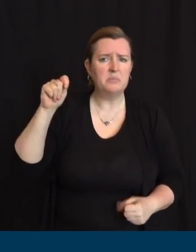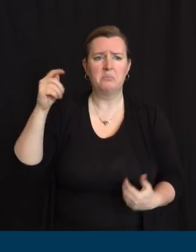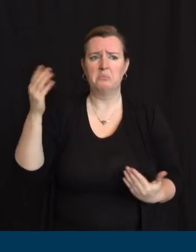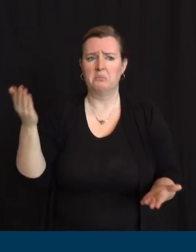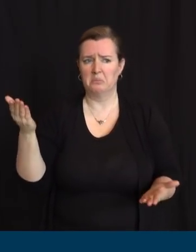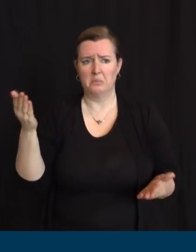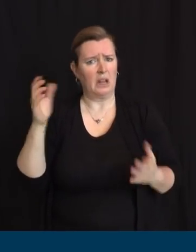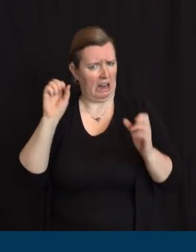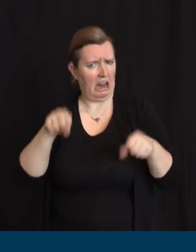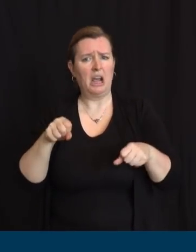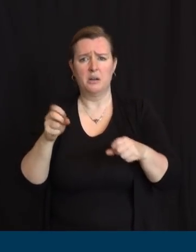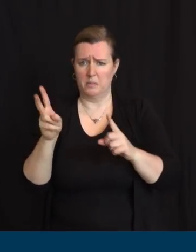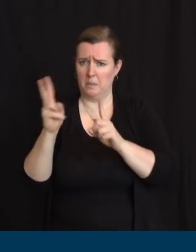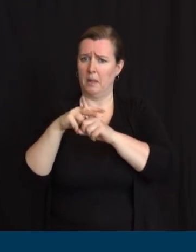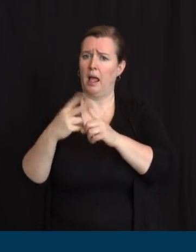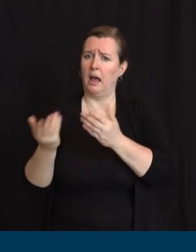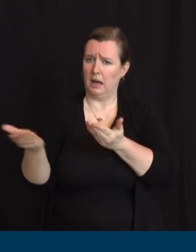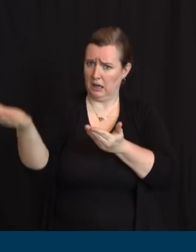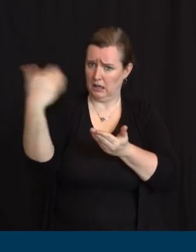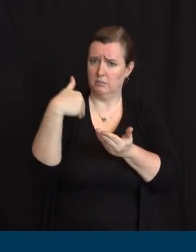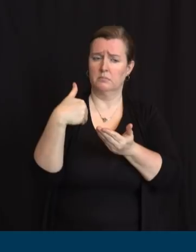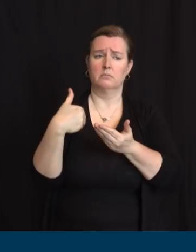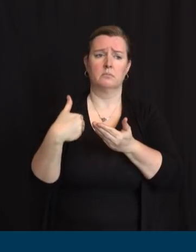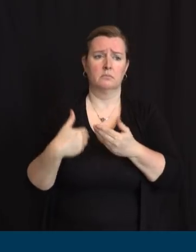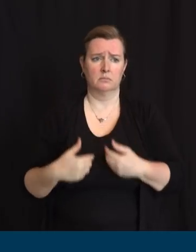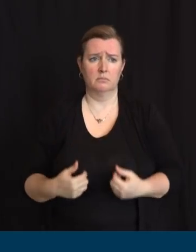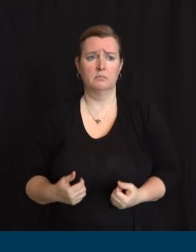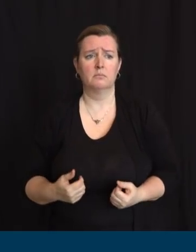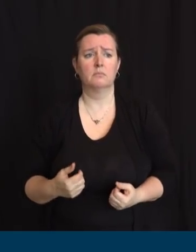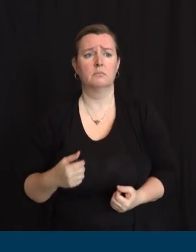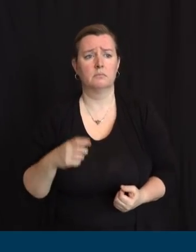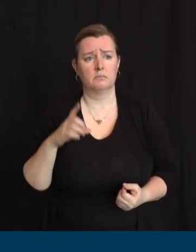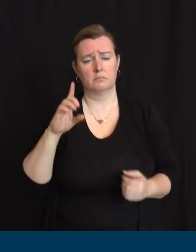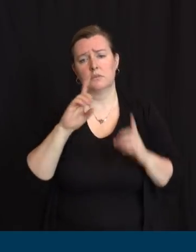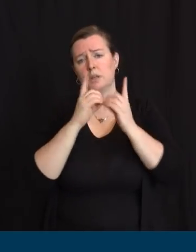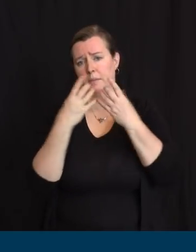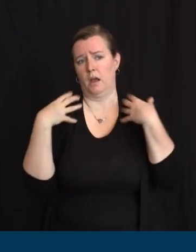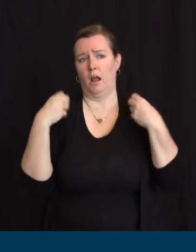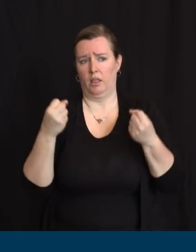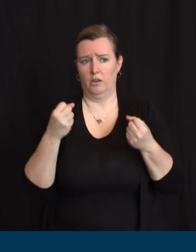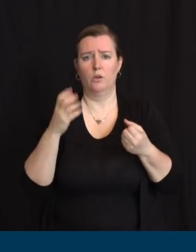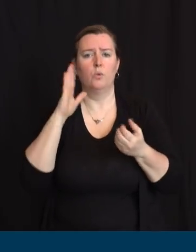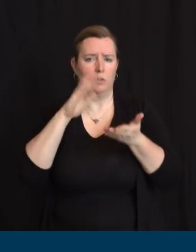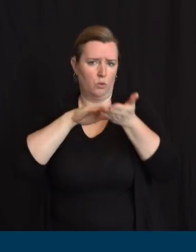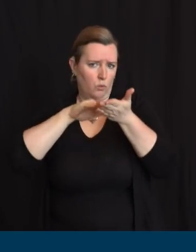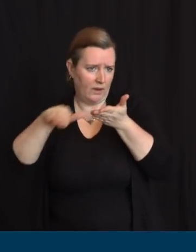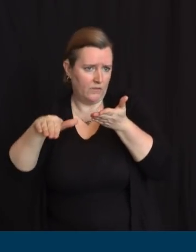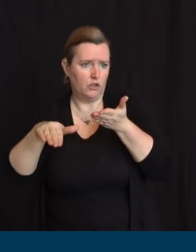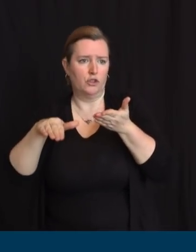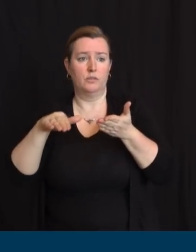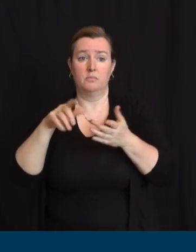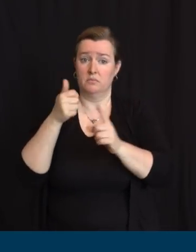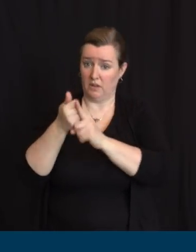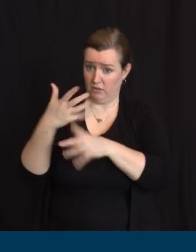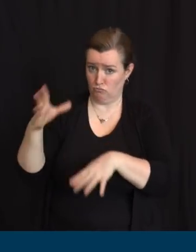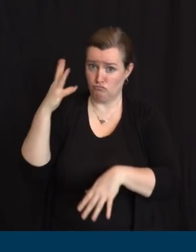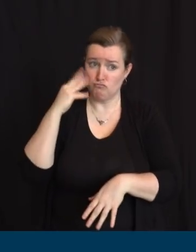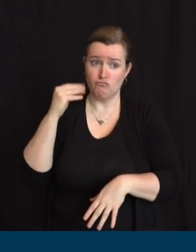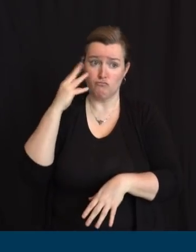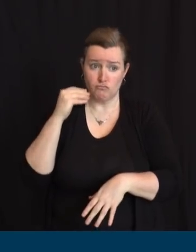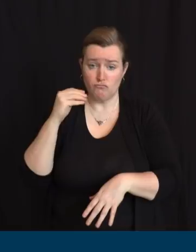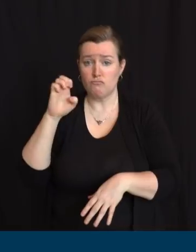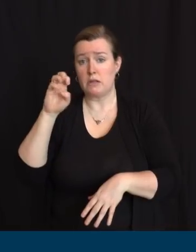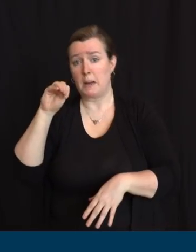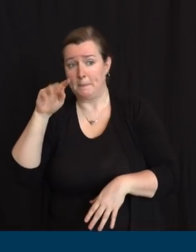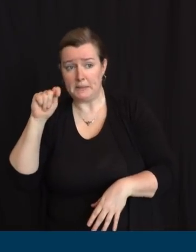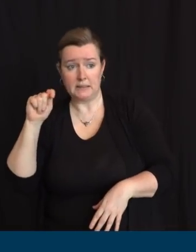has issued a waiver allowing for certain individuals with EMT or paramedic experience, but whose certifications have expired